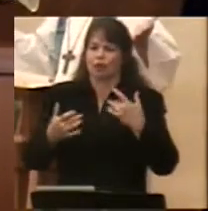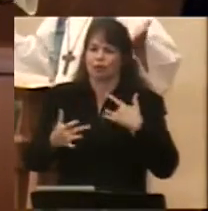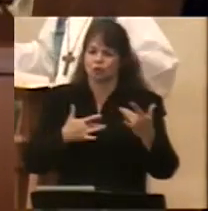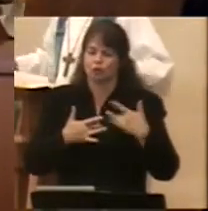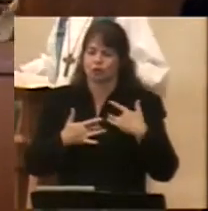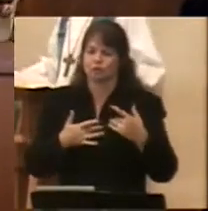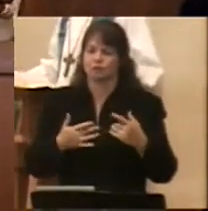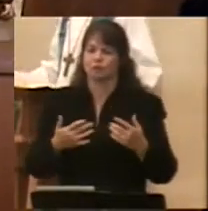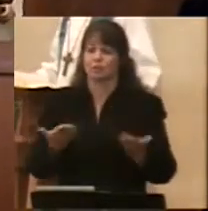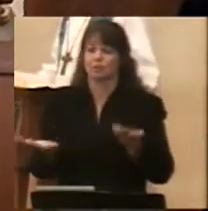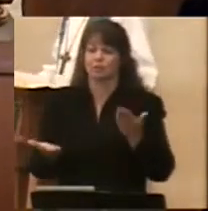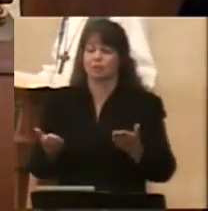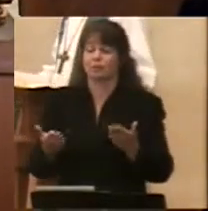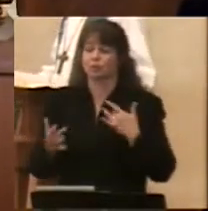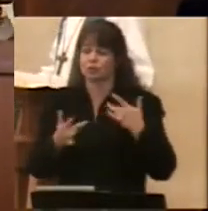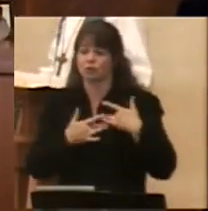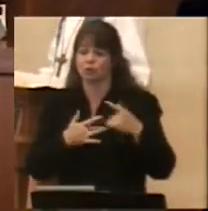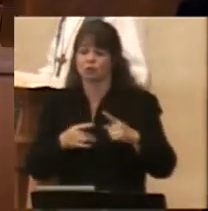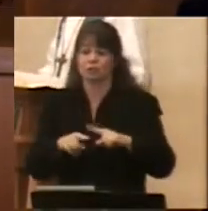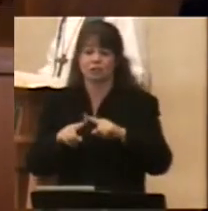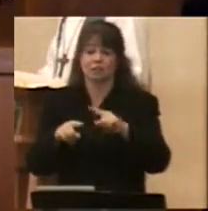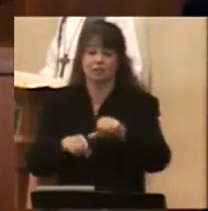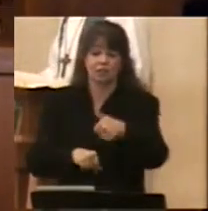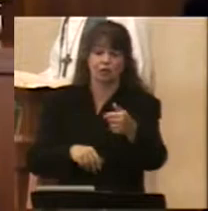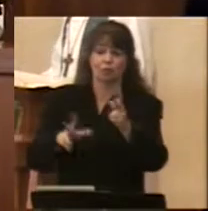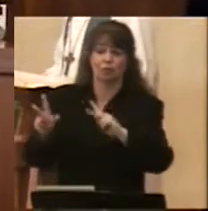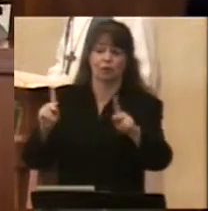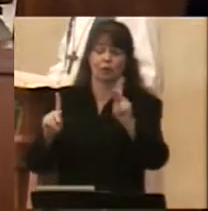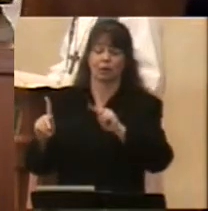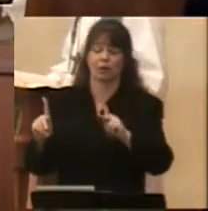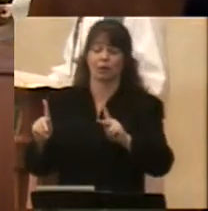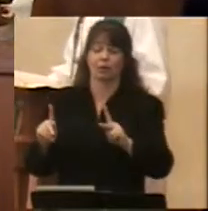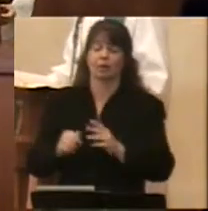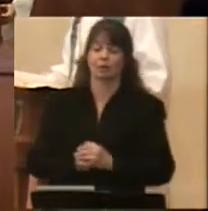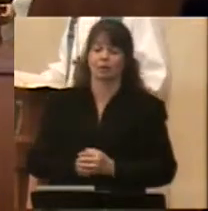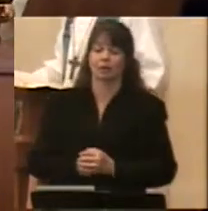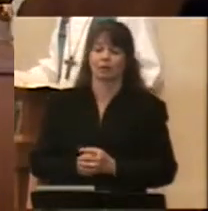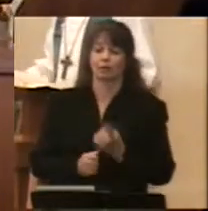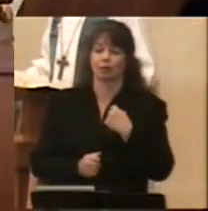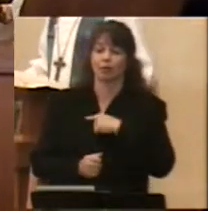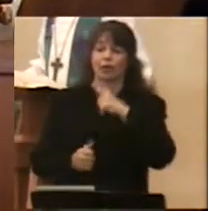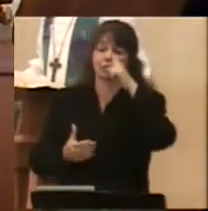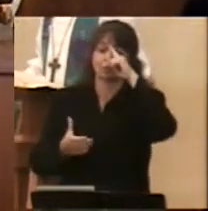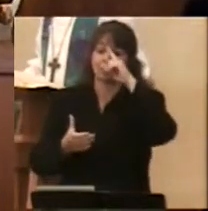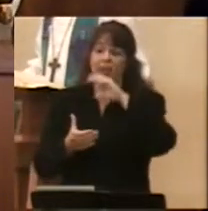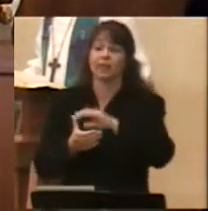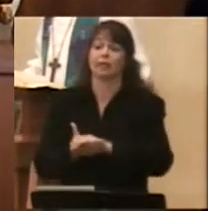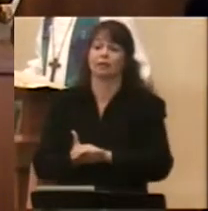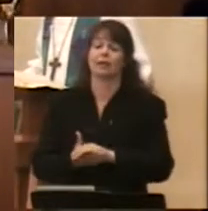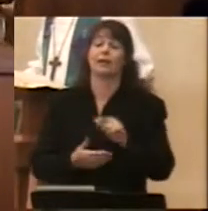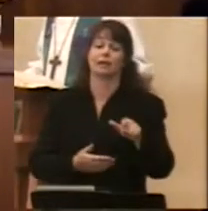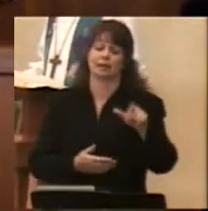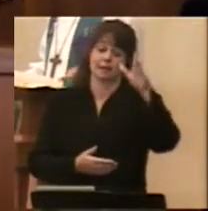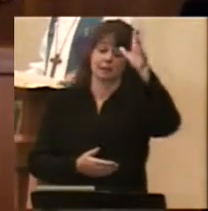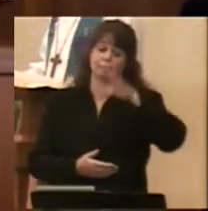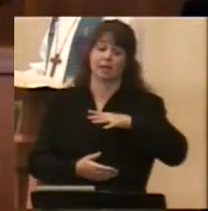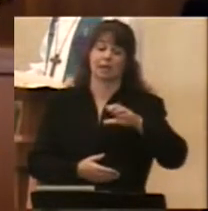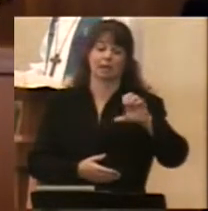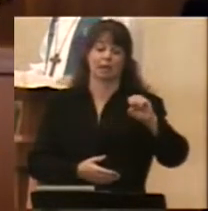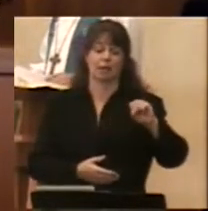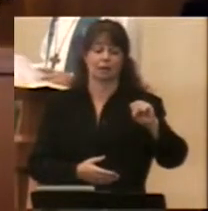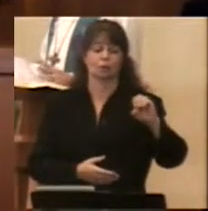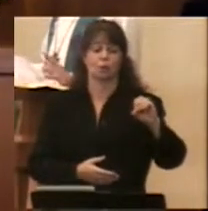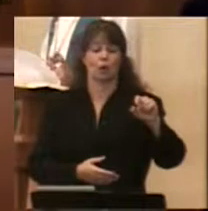for others that you love, that you are consumed with. Well, if we are to believe Solomon, here in the book of